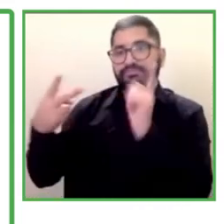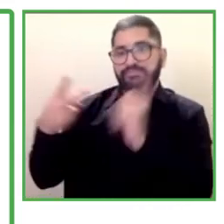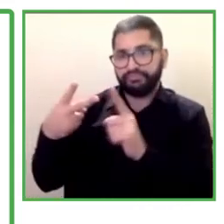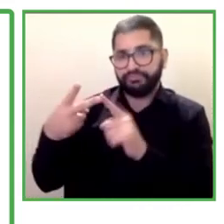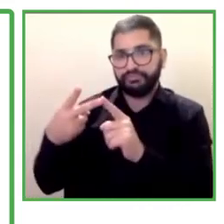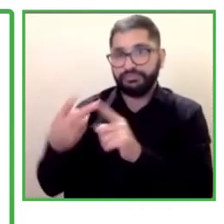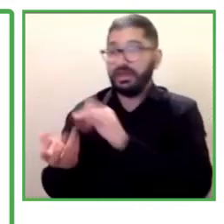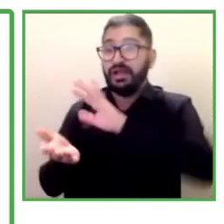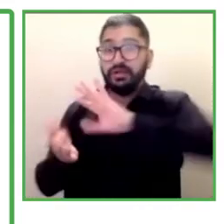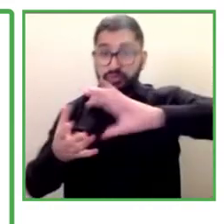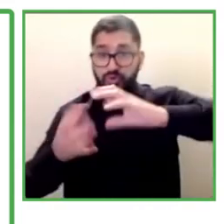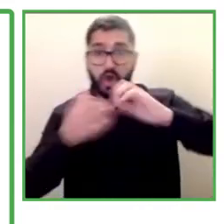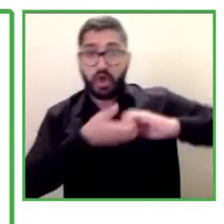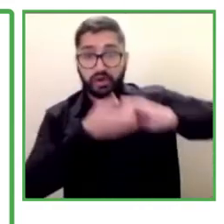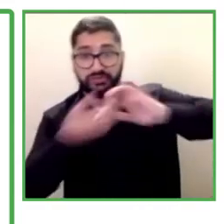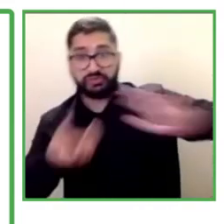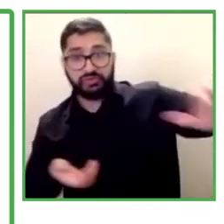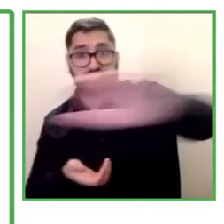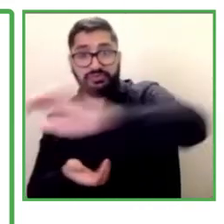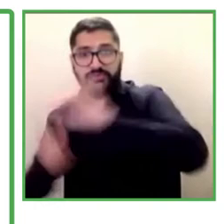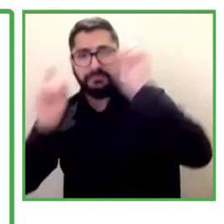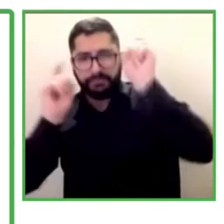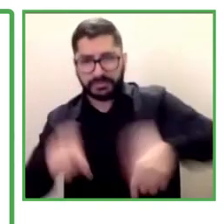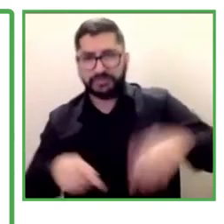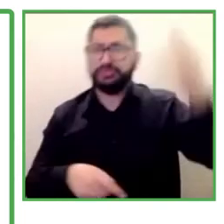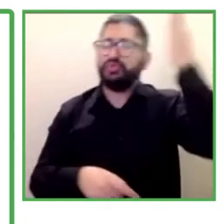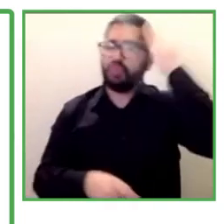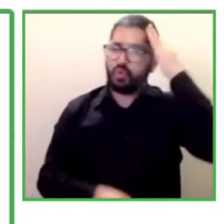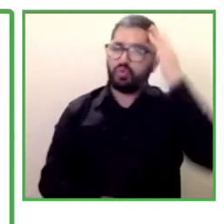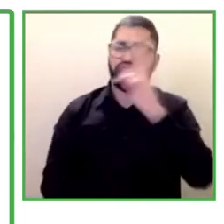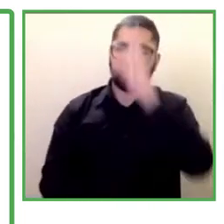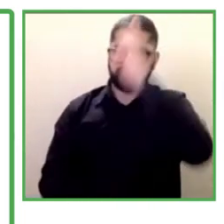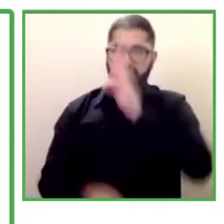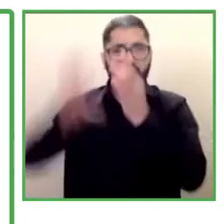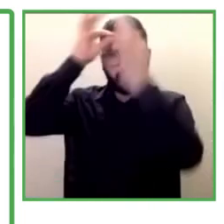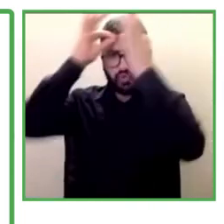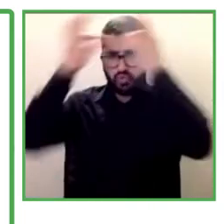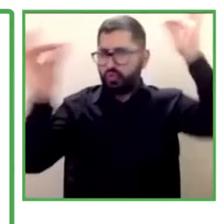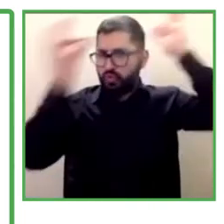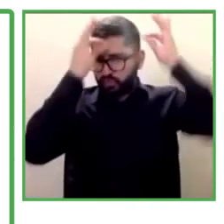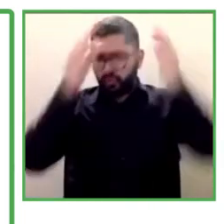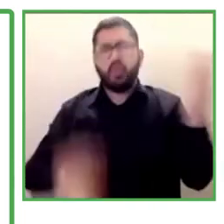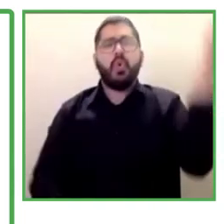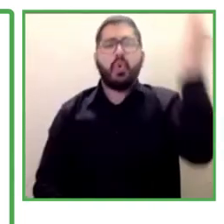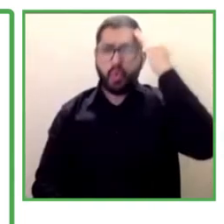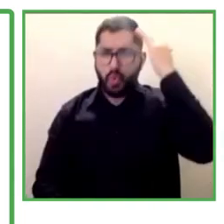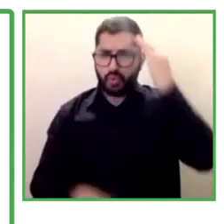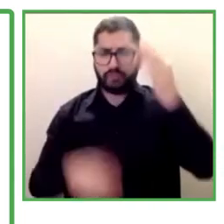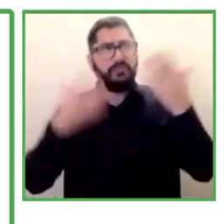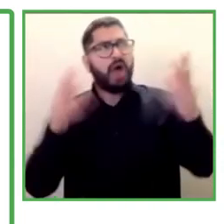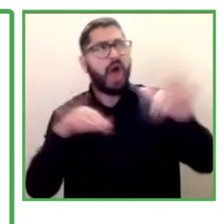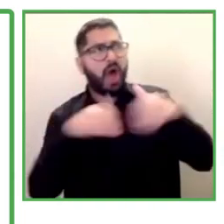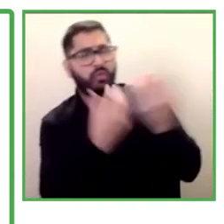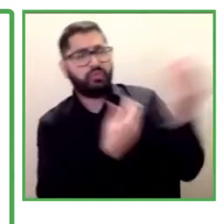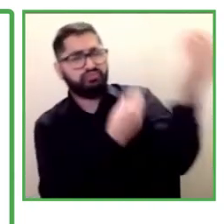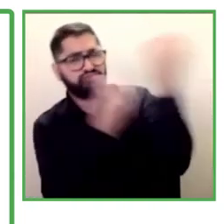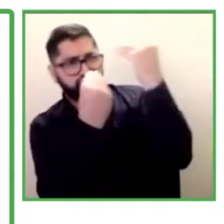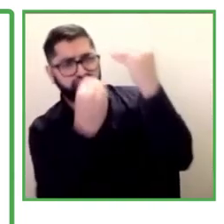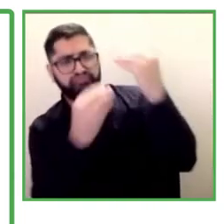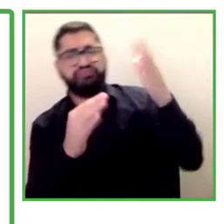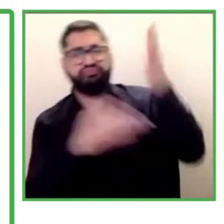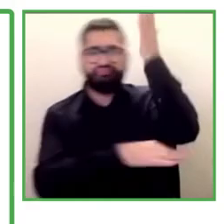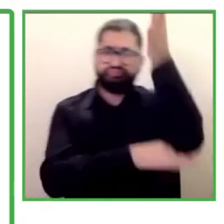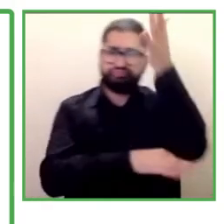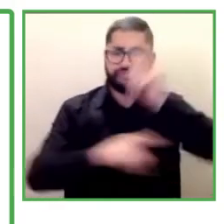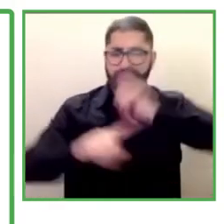public entities know their role and their workers are trained and the efforts of these